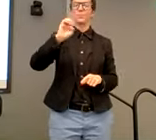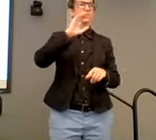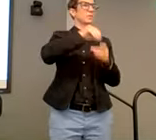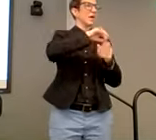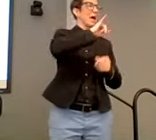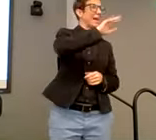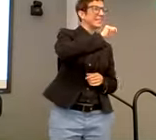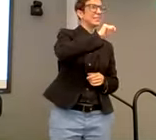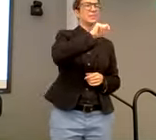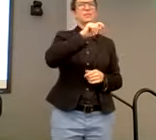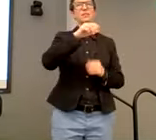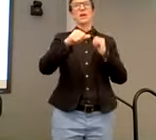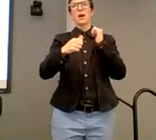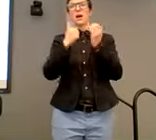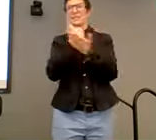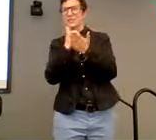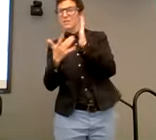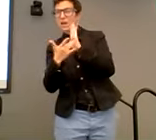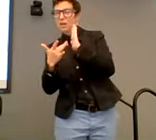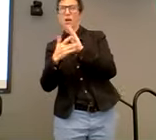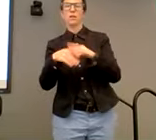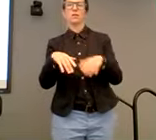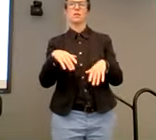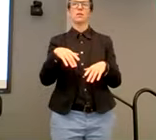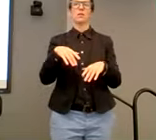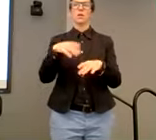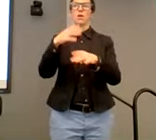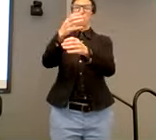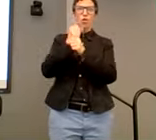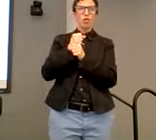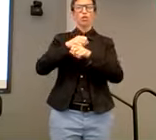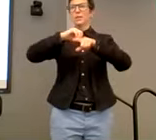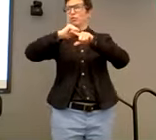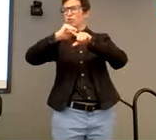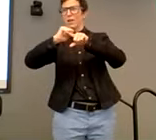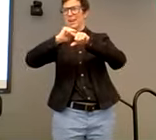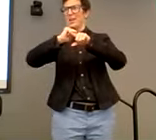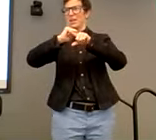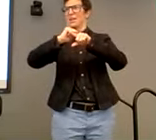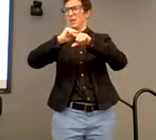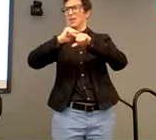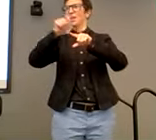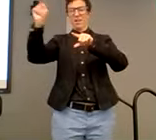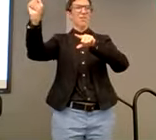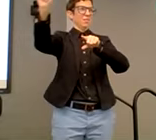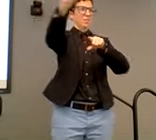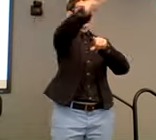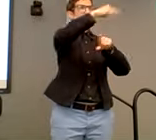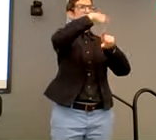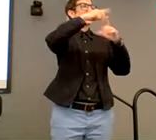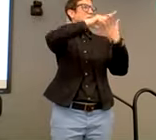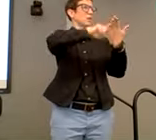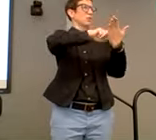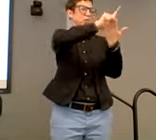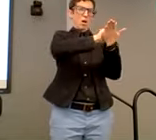technology, assisted technology, straight procurement training. I think I saw April earlier, um, and contract